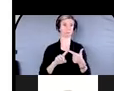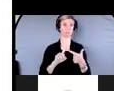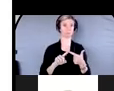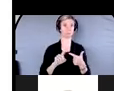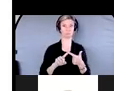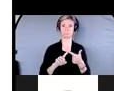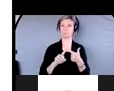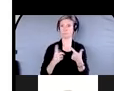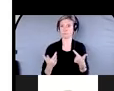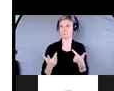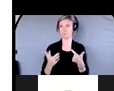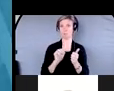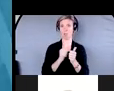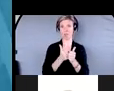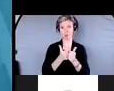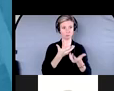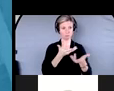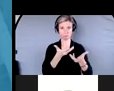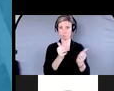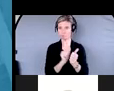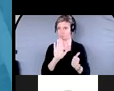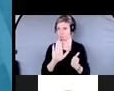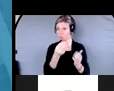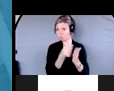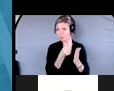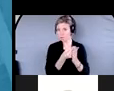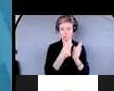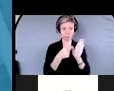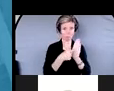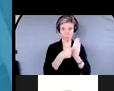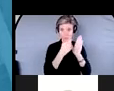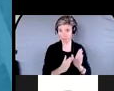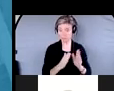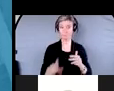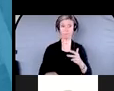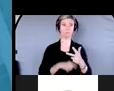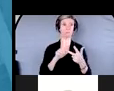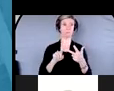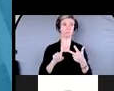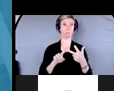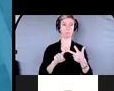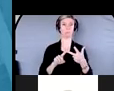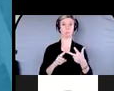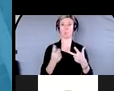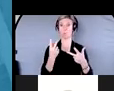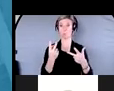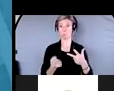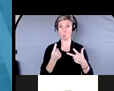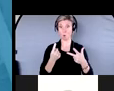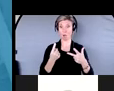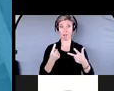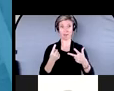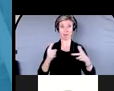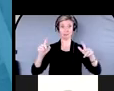with your financial representative. We have a section that's called growing older, where we talk